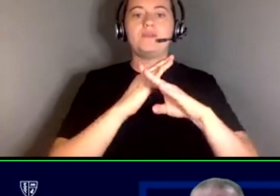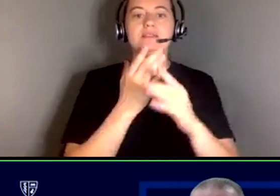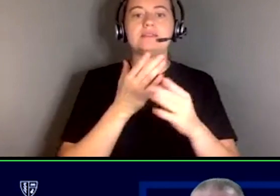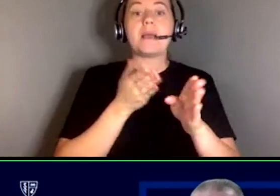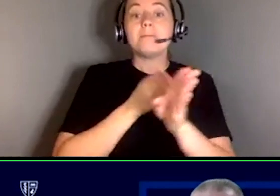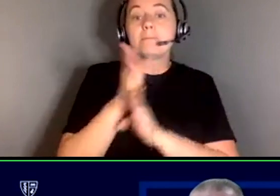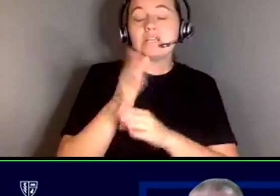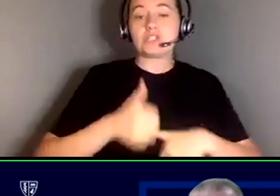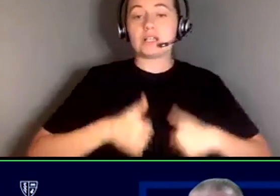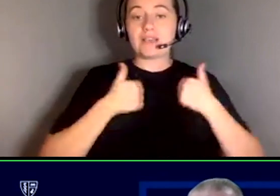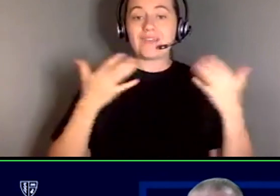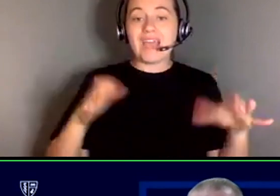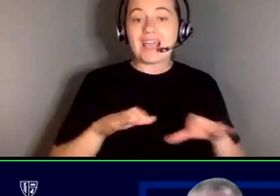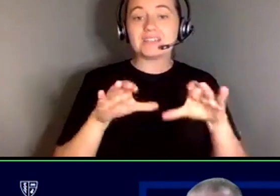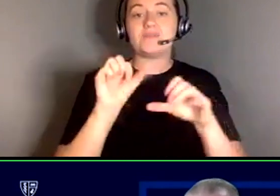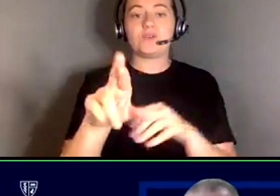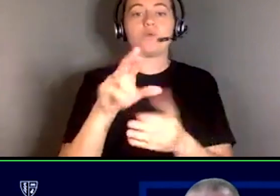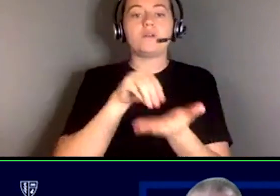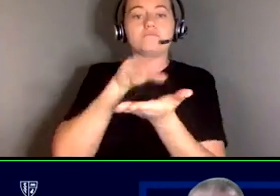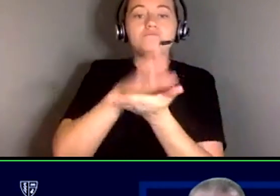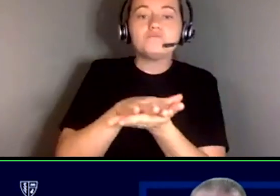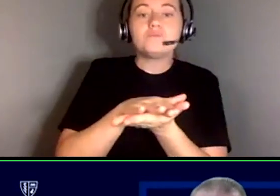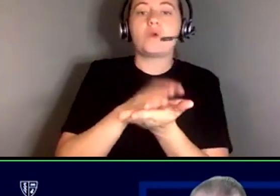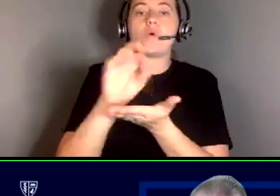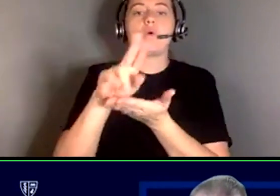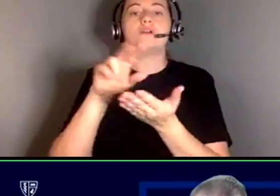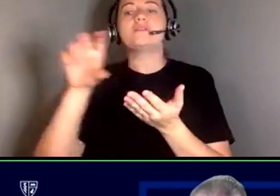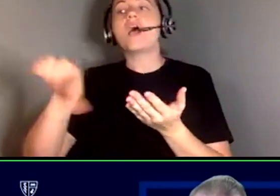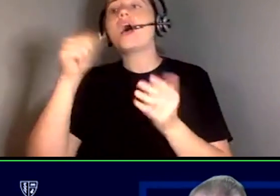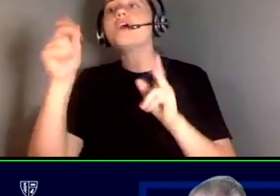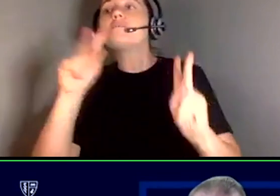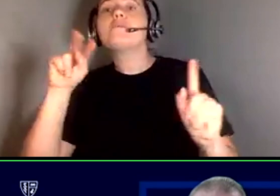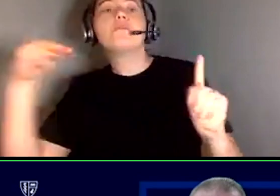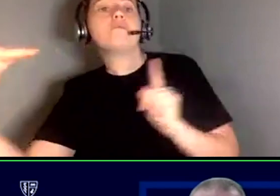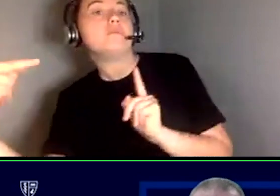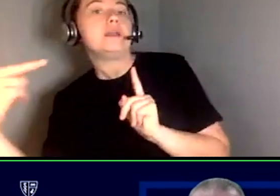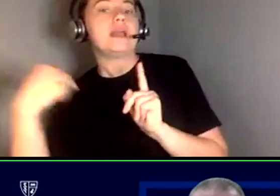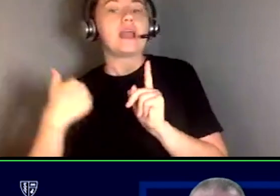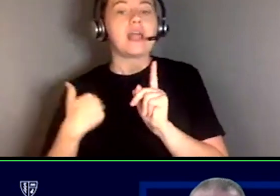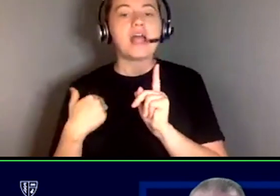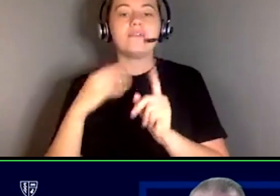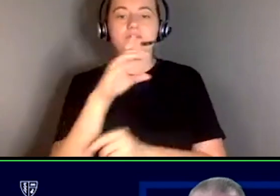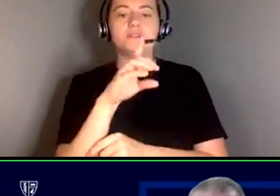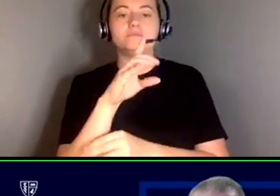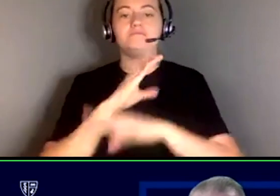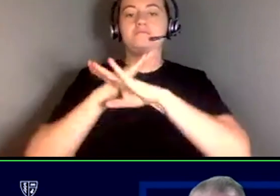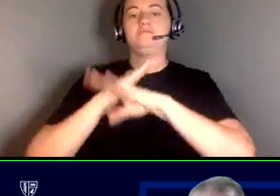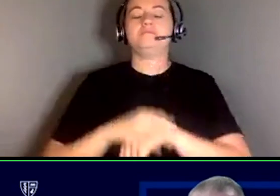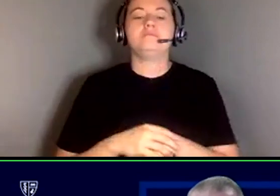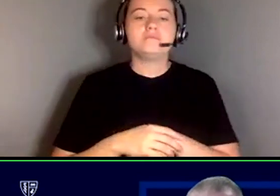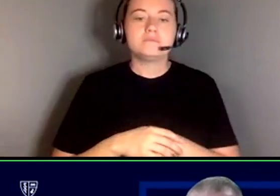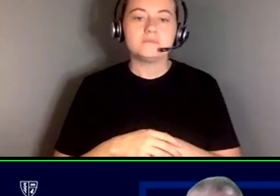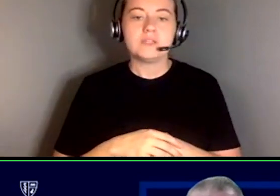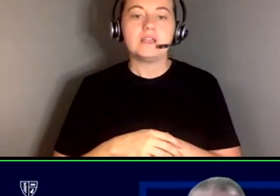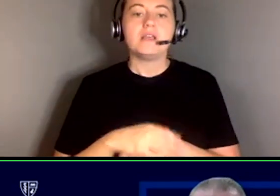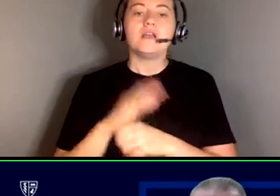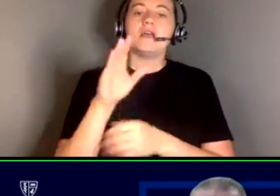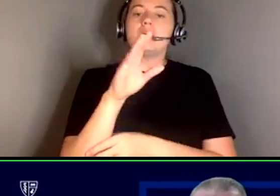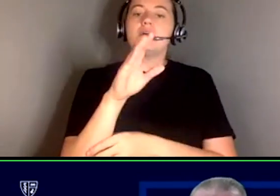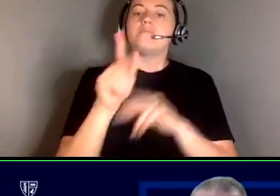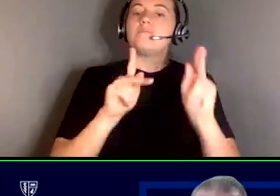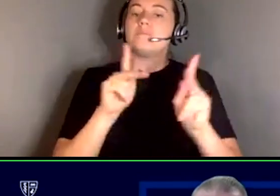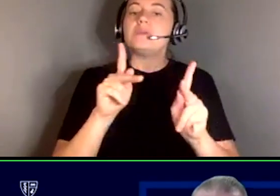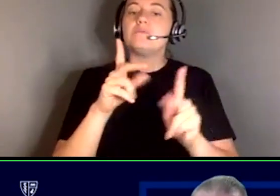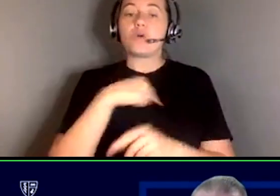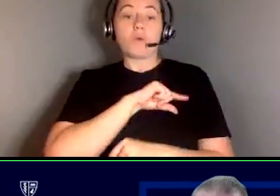record of having such an impairment or being perceived by others as having such an impairment. Qualified persons with disabilities are persons who can